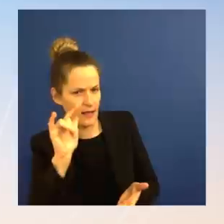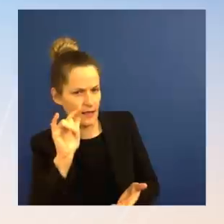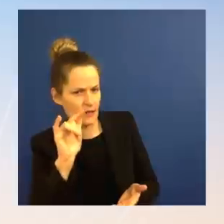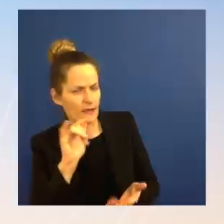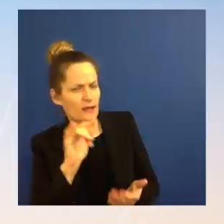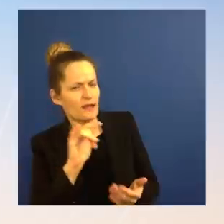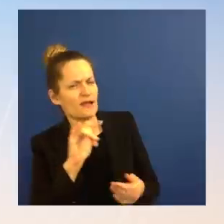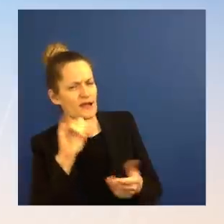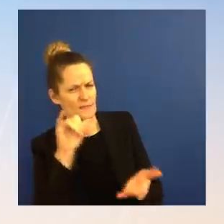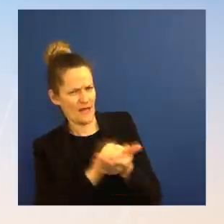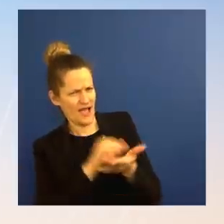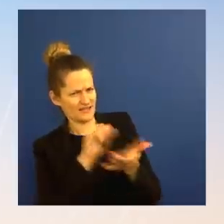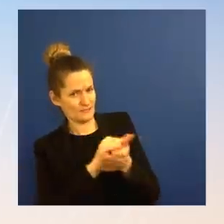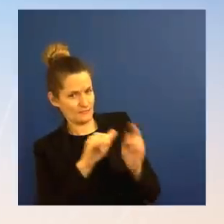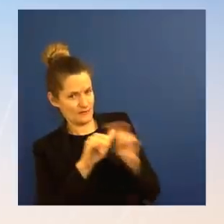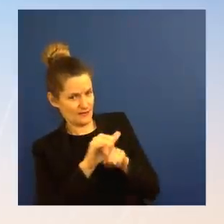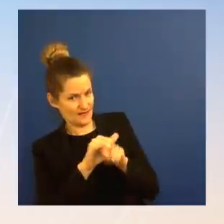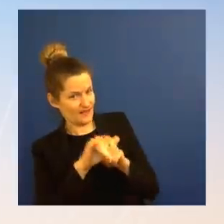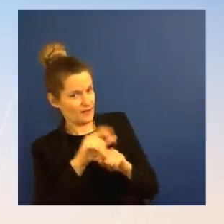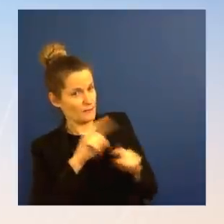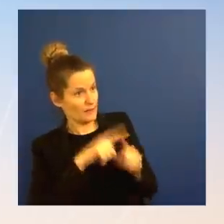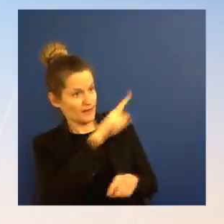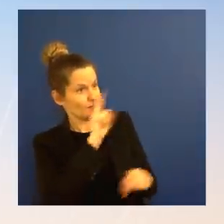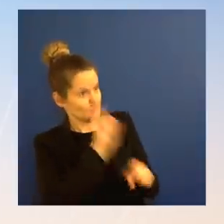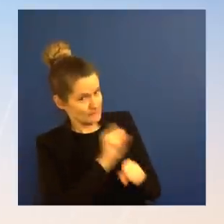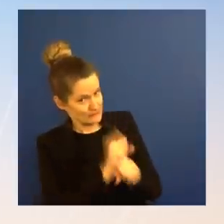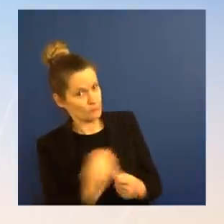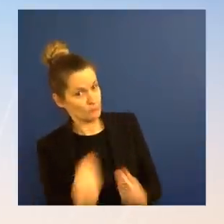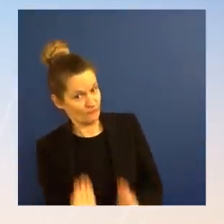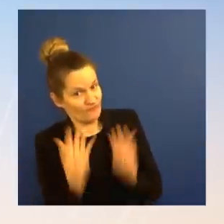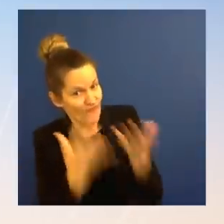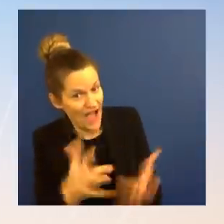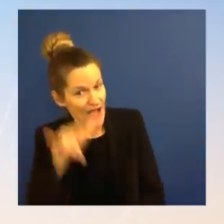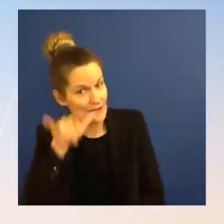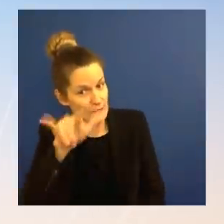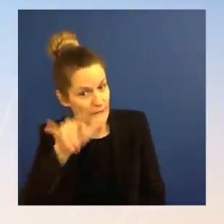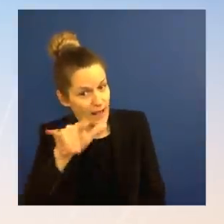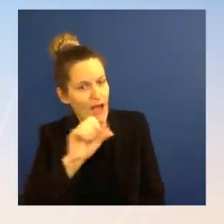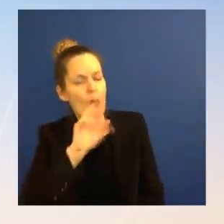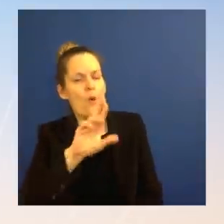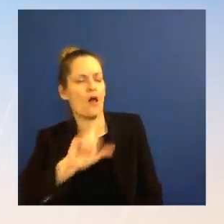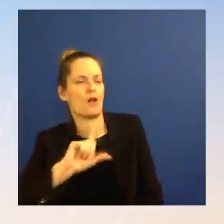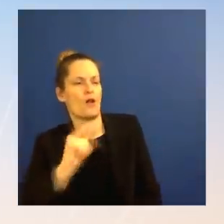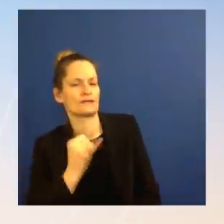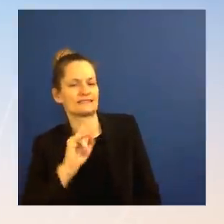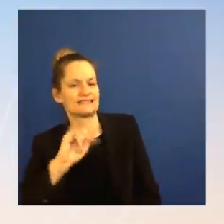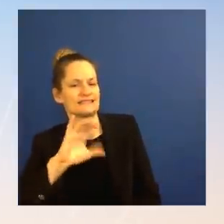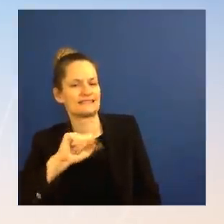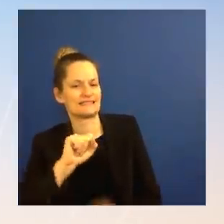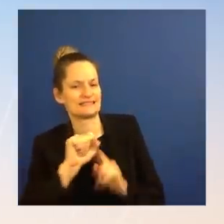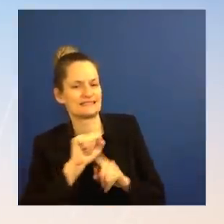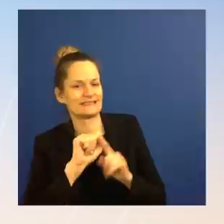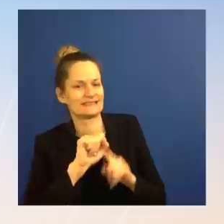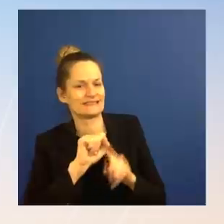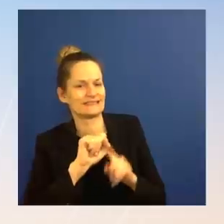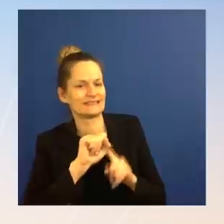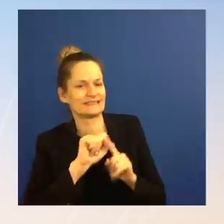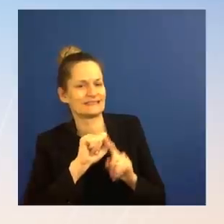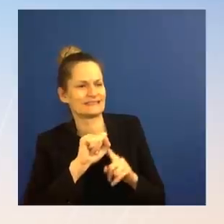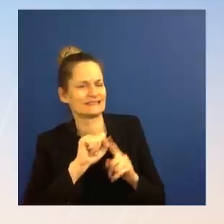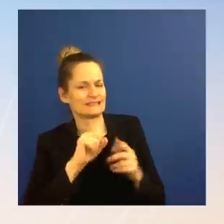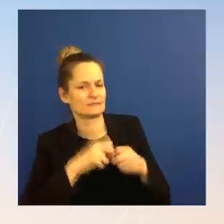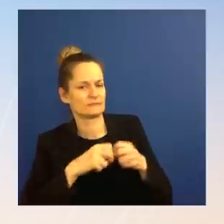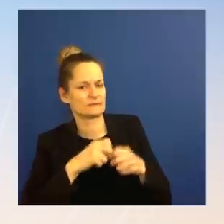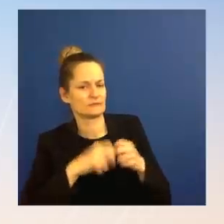Ms. I think the Defense Department spoke primarily to this. And they were very specific, Jeff. They said, fighter jets